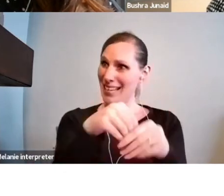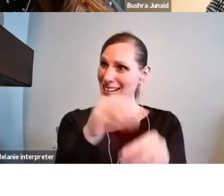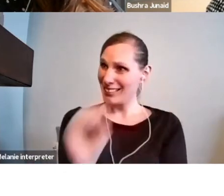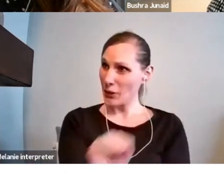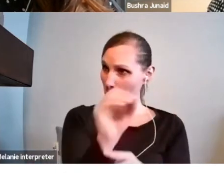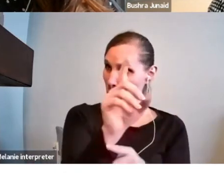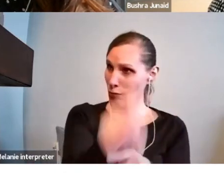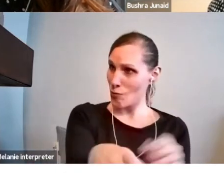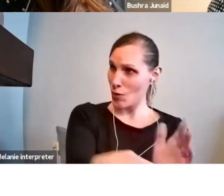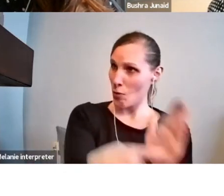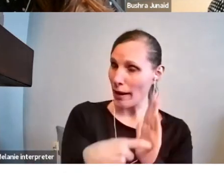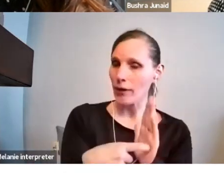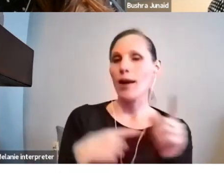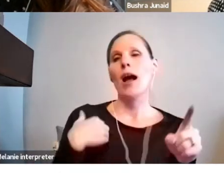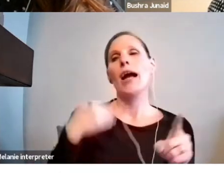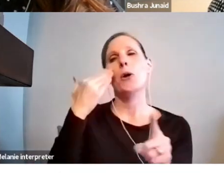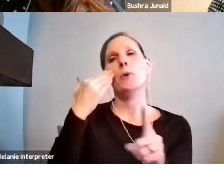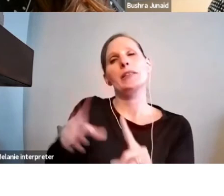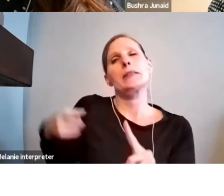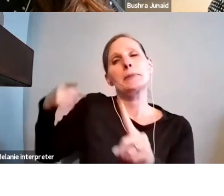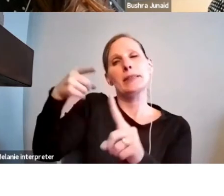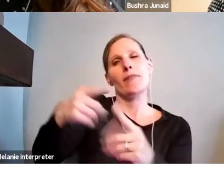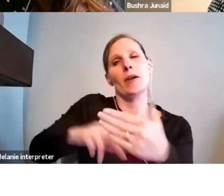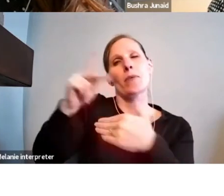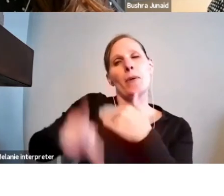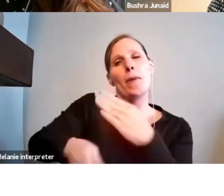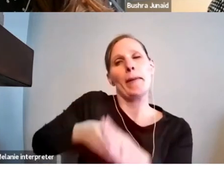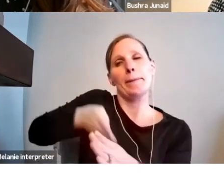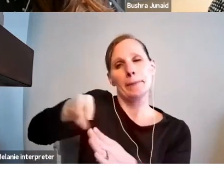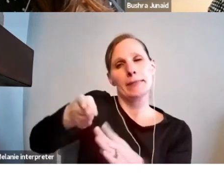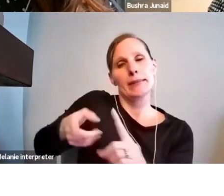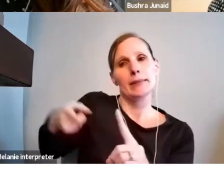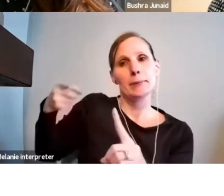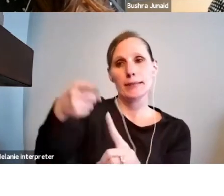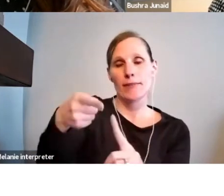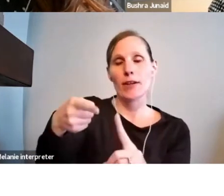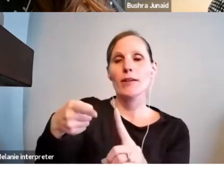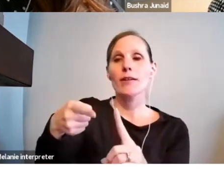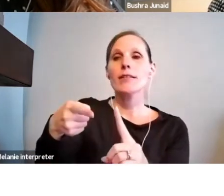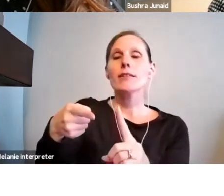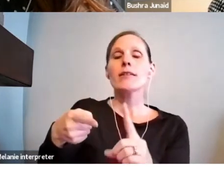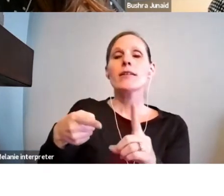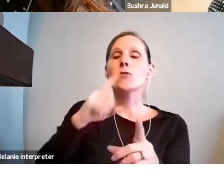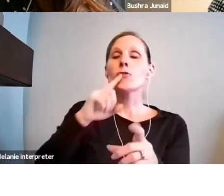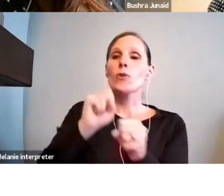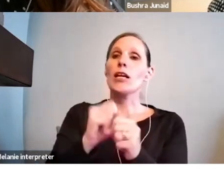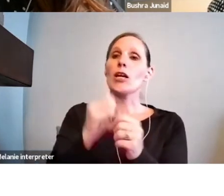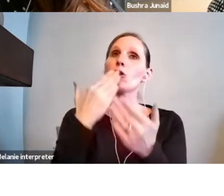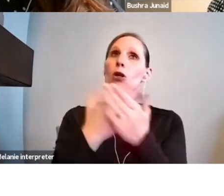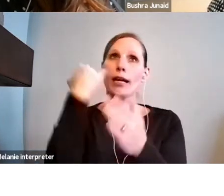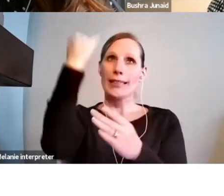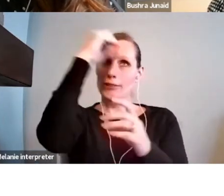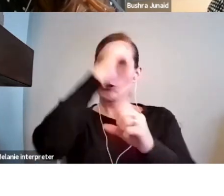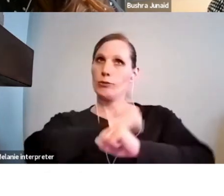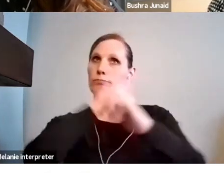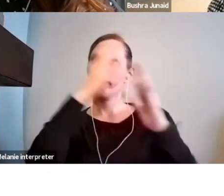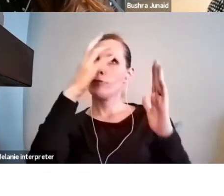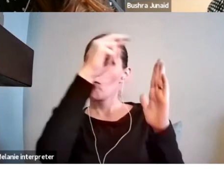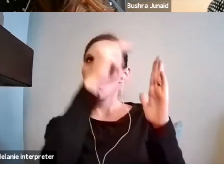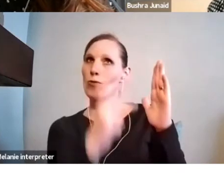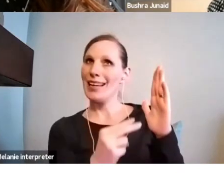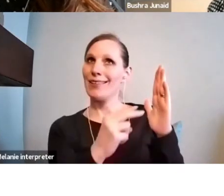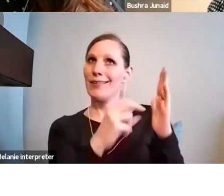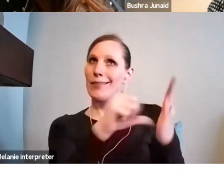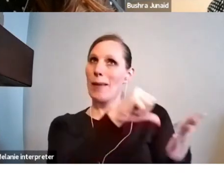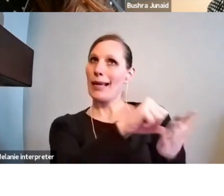specific question. And so it's always a good idea to look at the the program pages to see what is